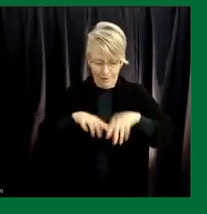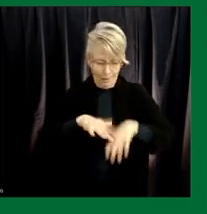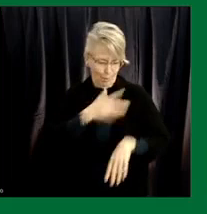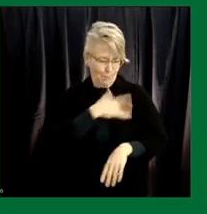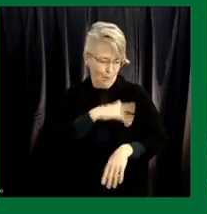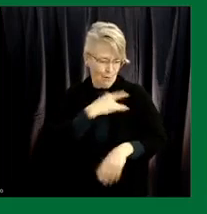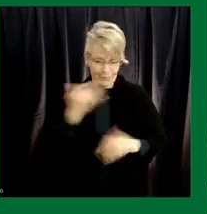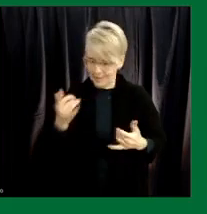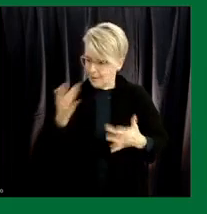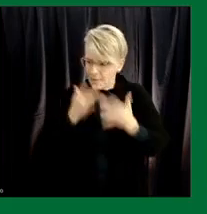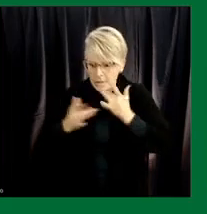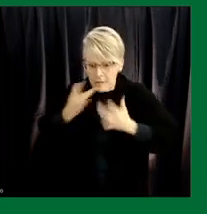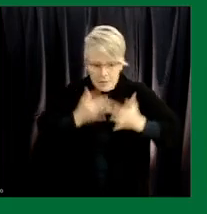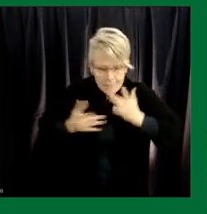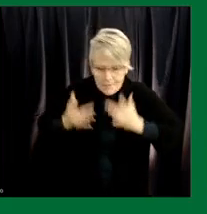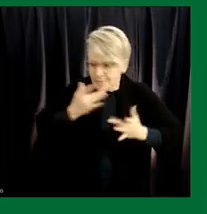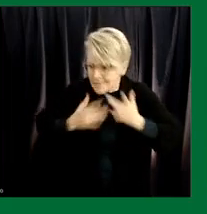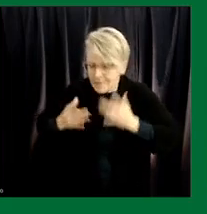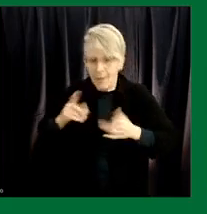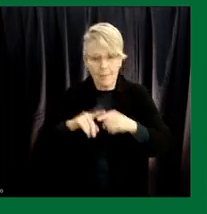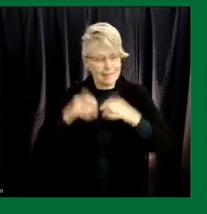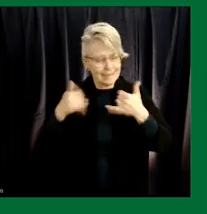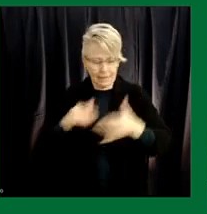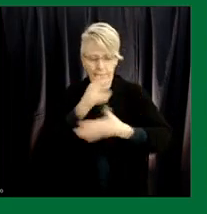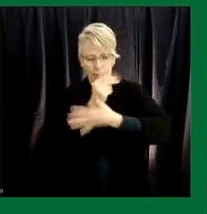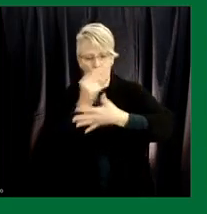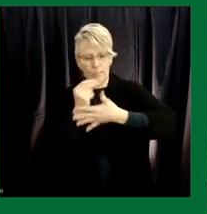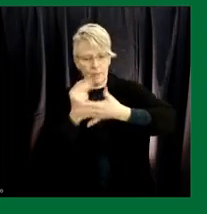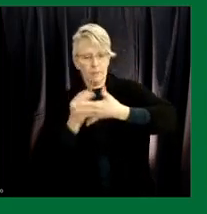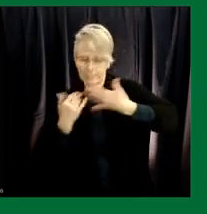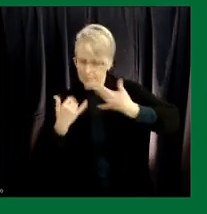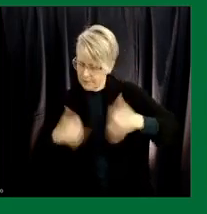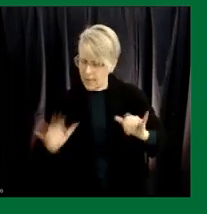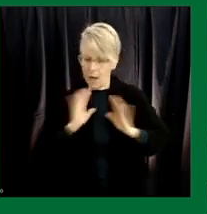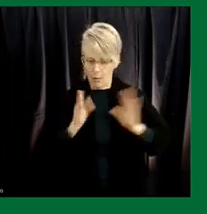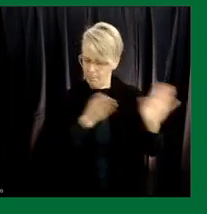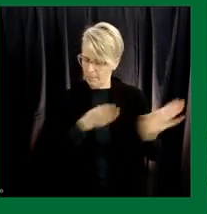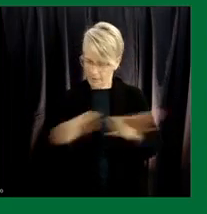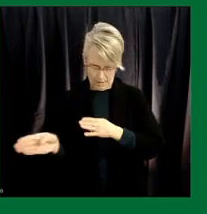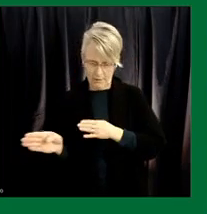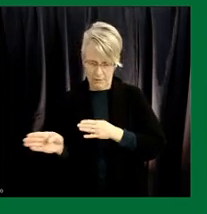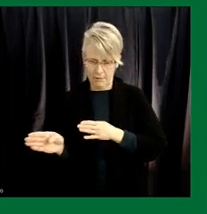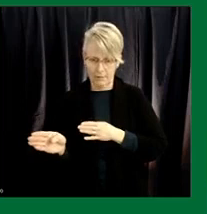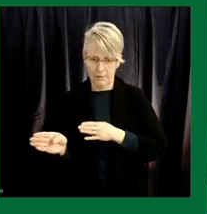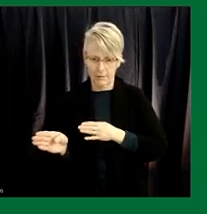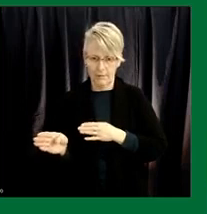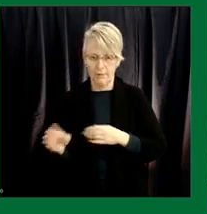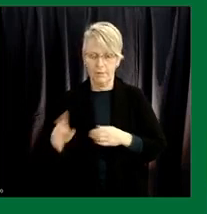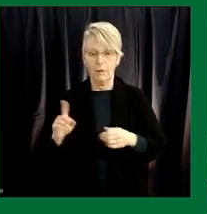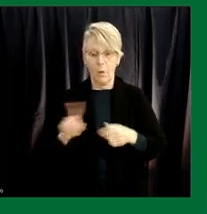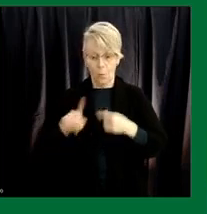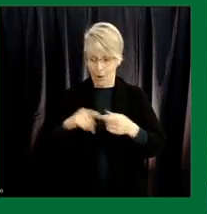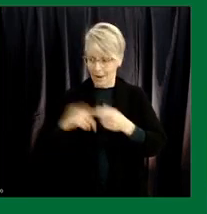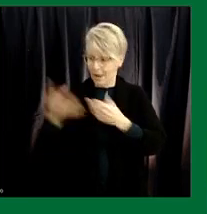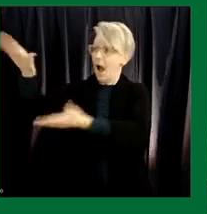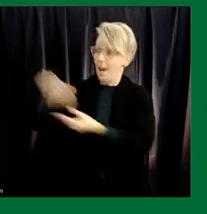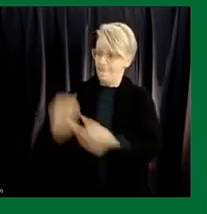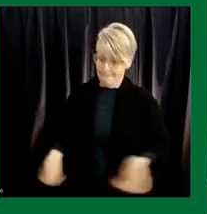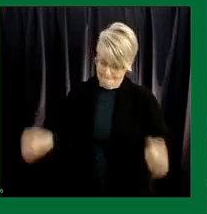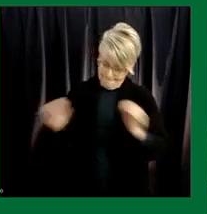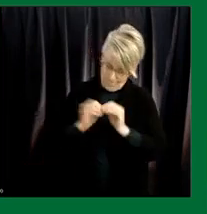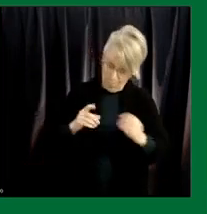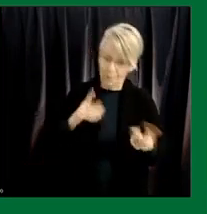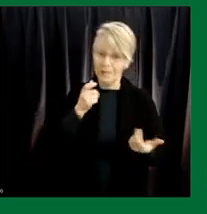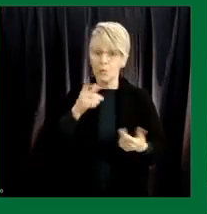population but obviously the sequencing is once the vaccine larger clinics start and 80 plus in the community are